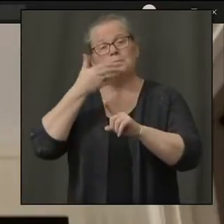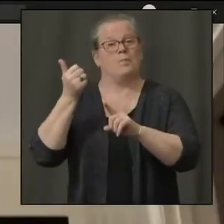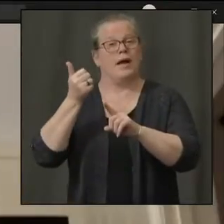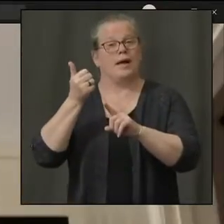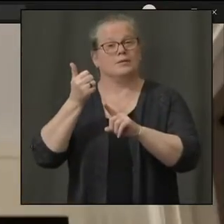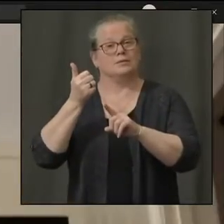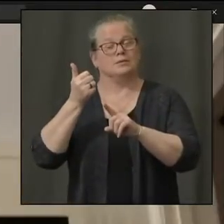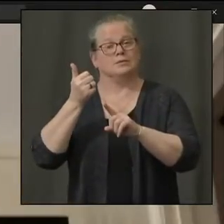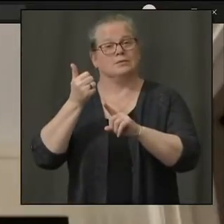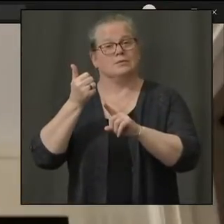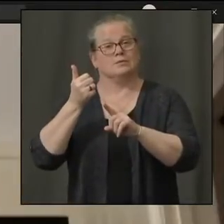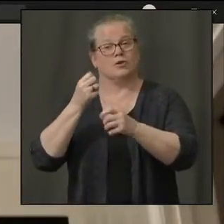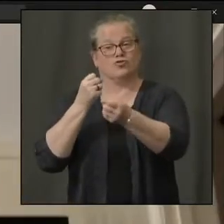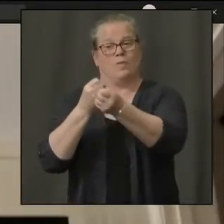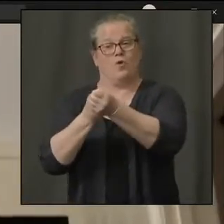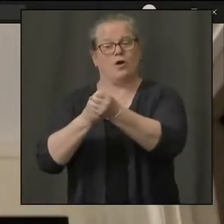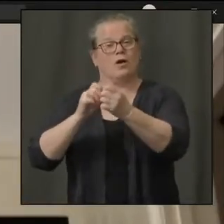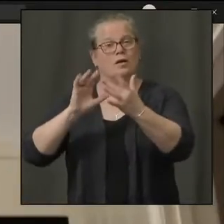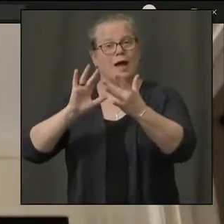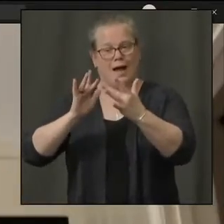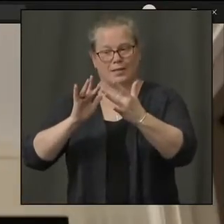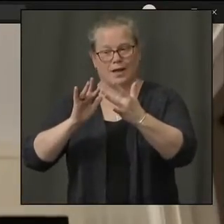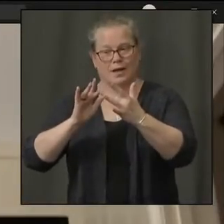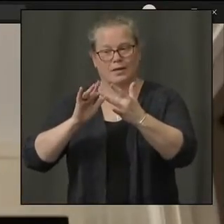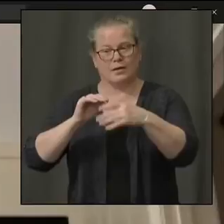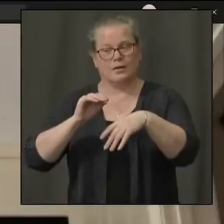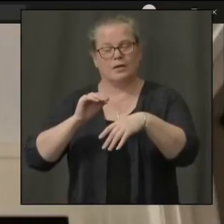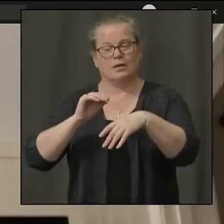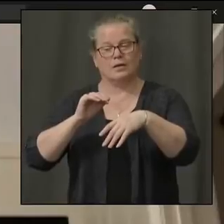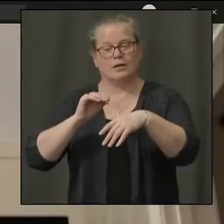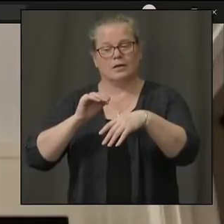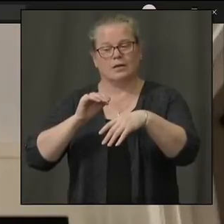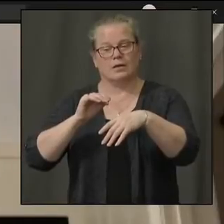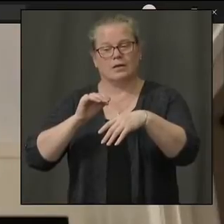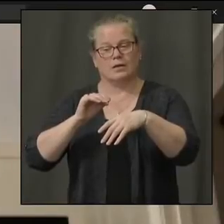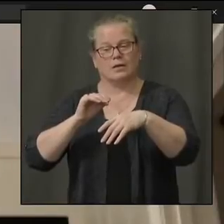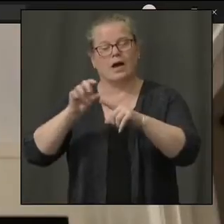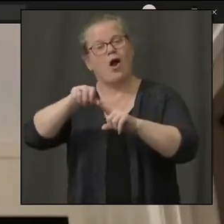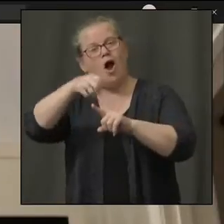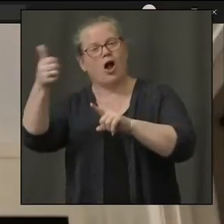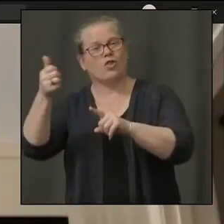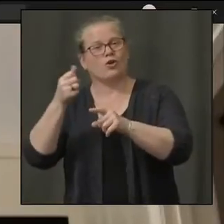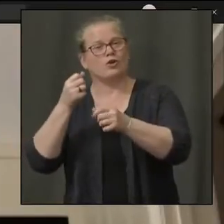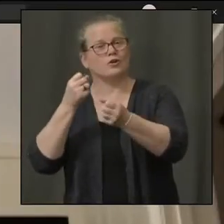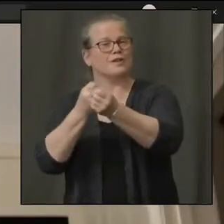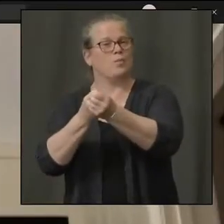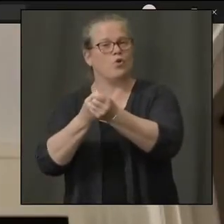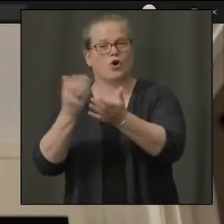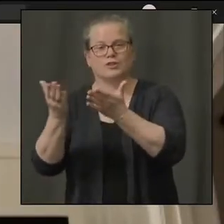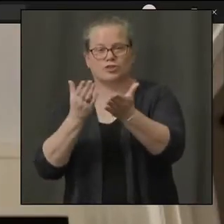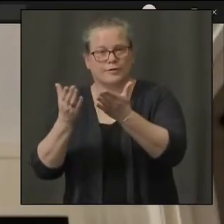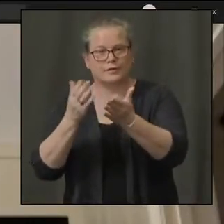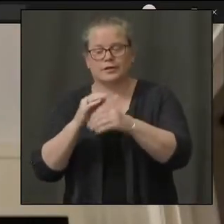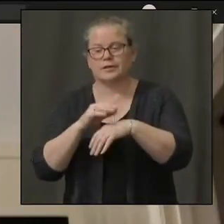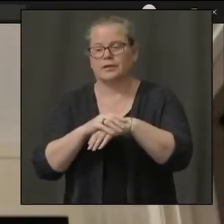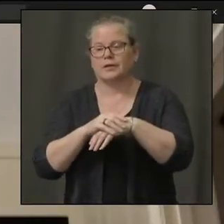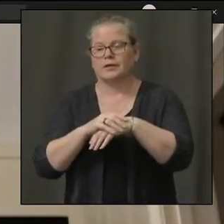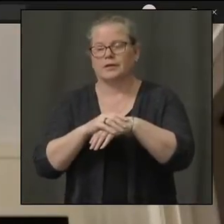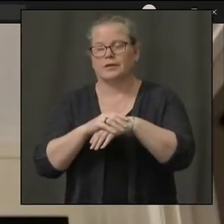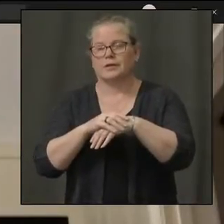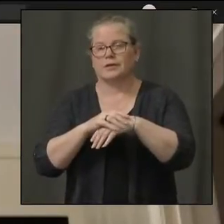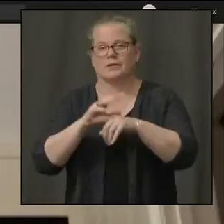academically, but in terms of other support services, whether it's tutoring, whether it's advising,